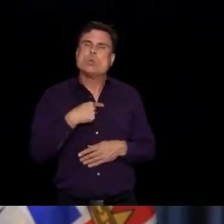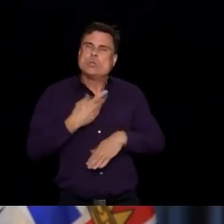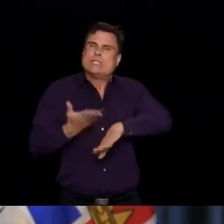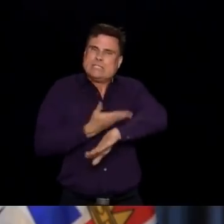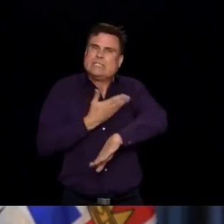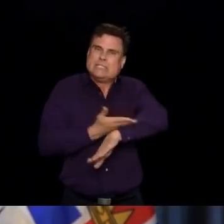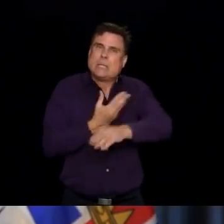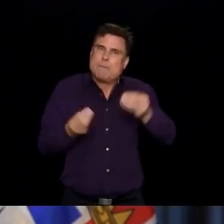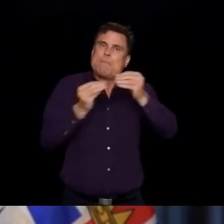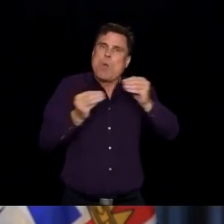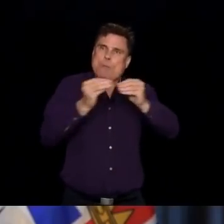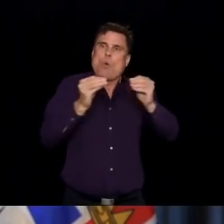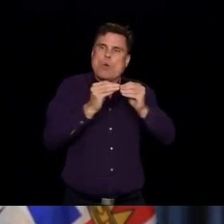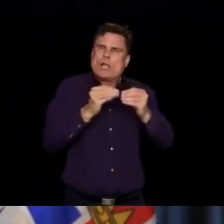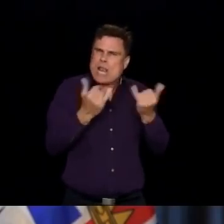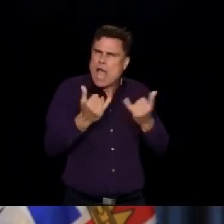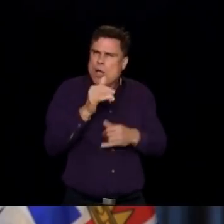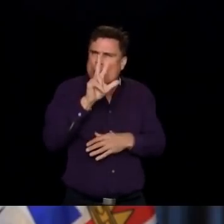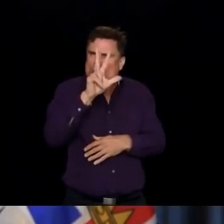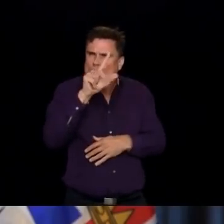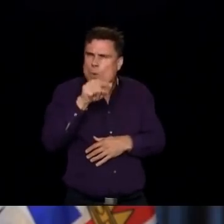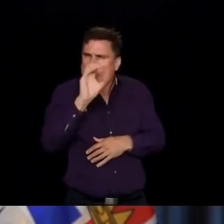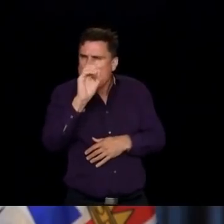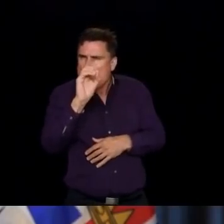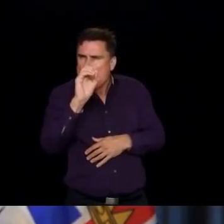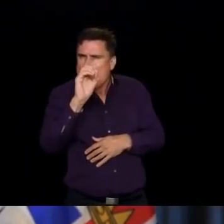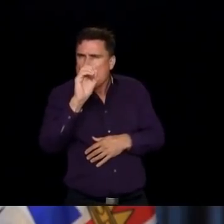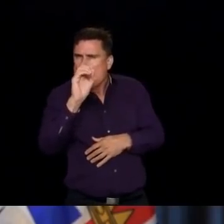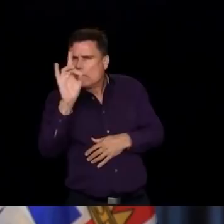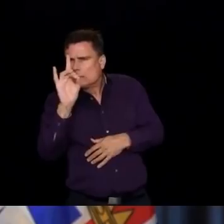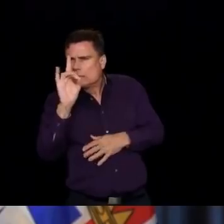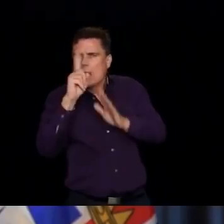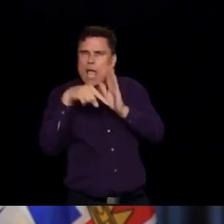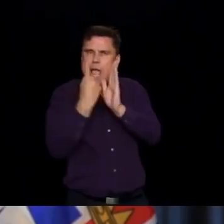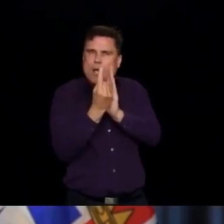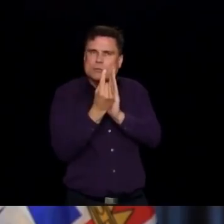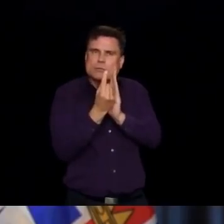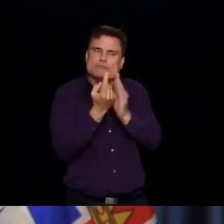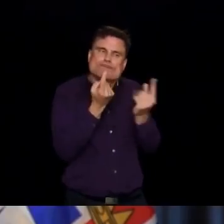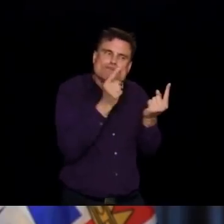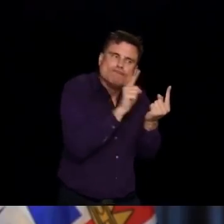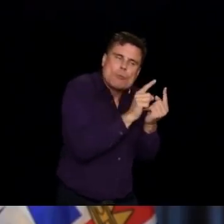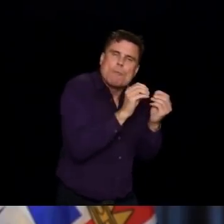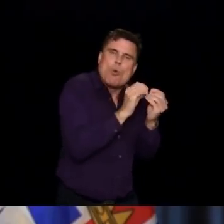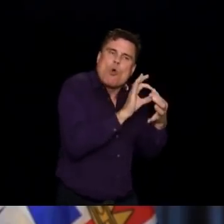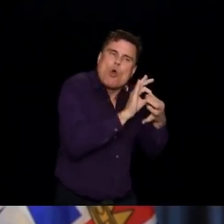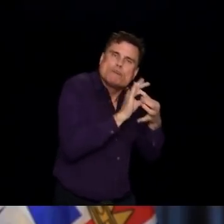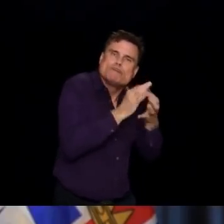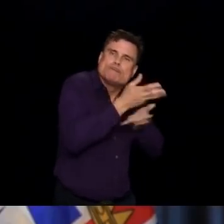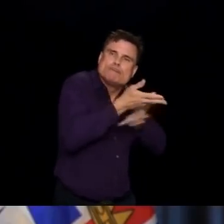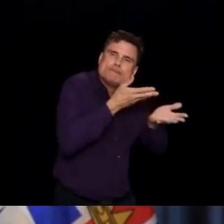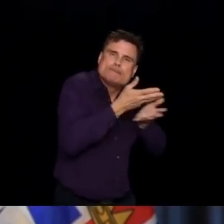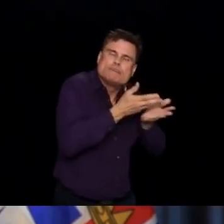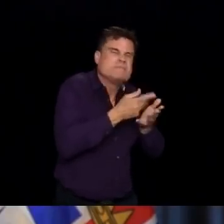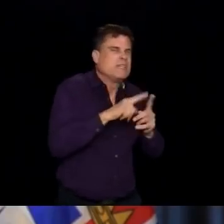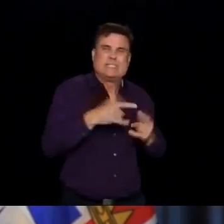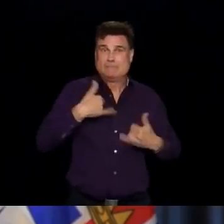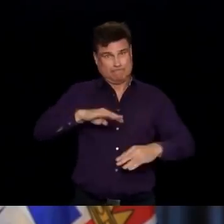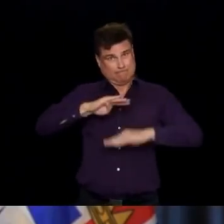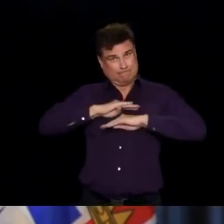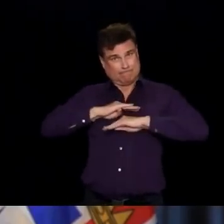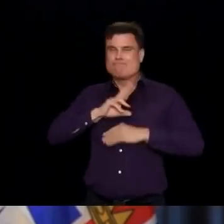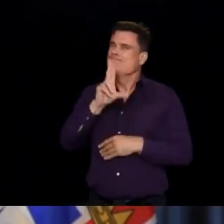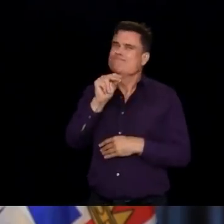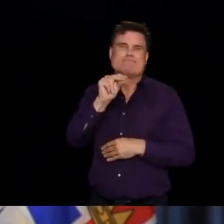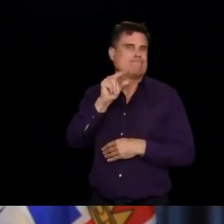legislature, it got rid of bills 29 and 94, which created a structure in long-term care